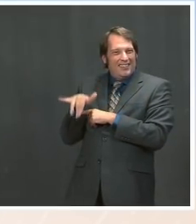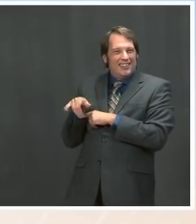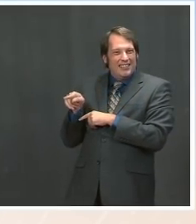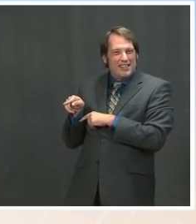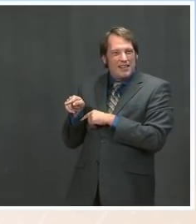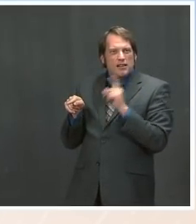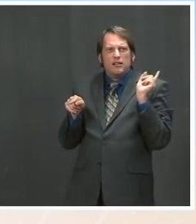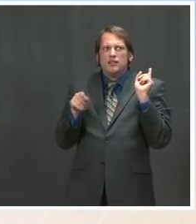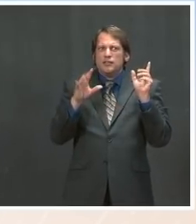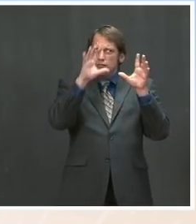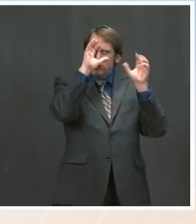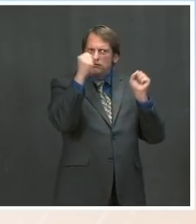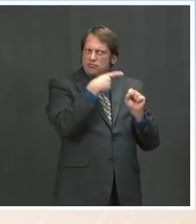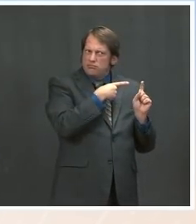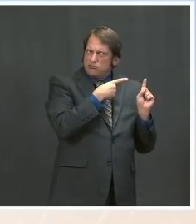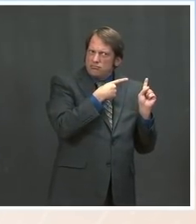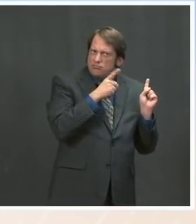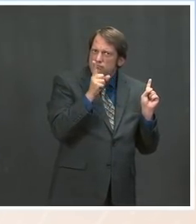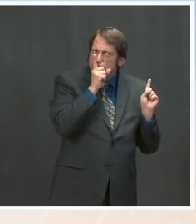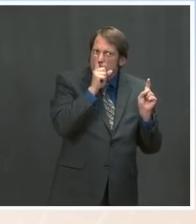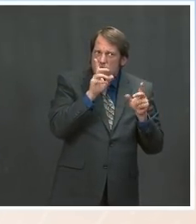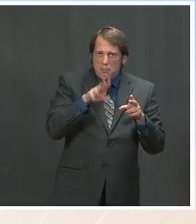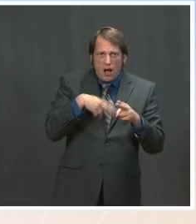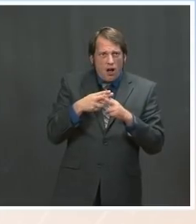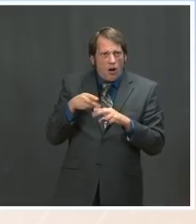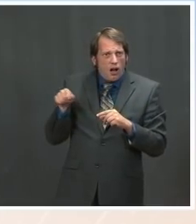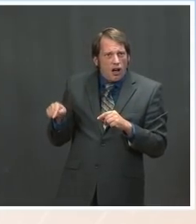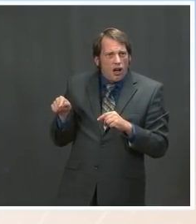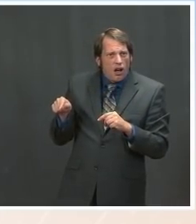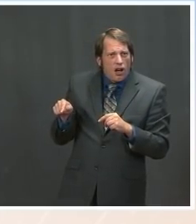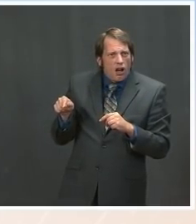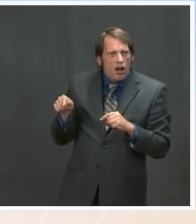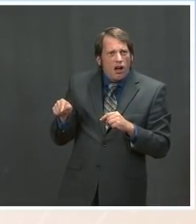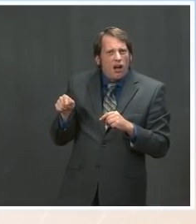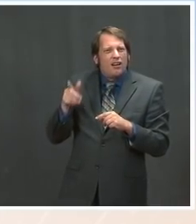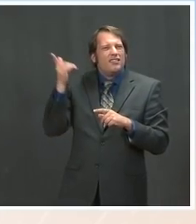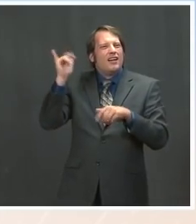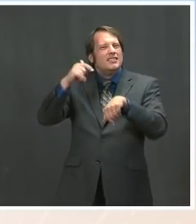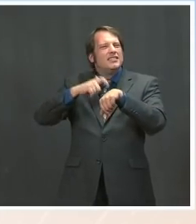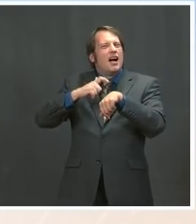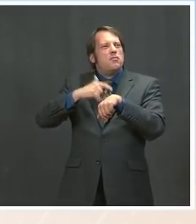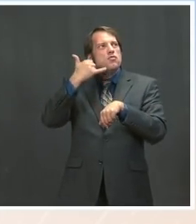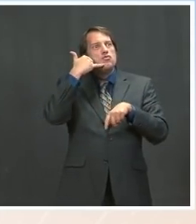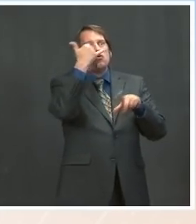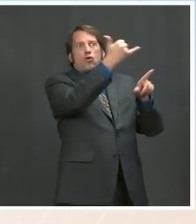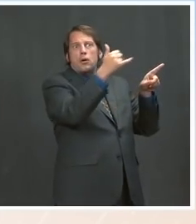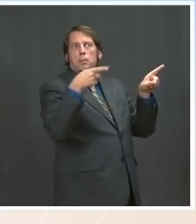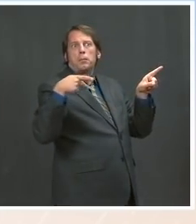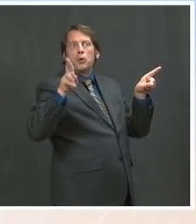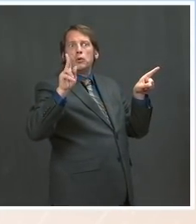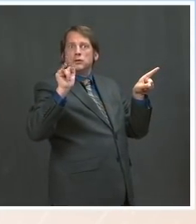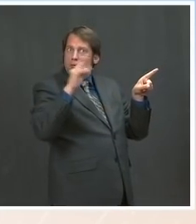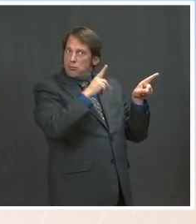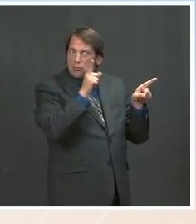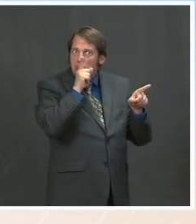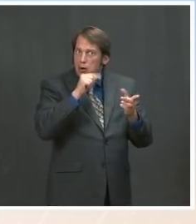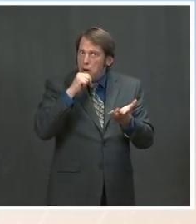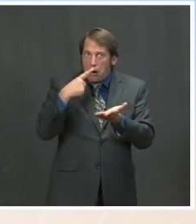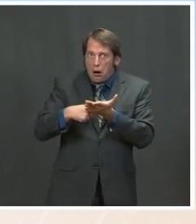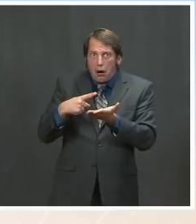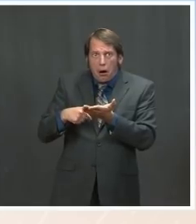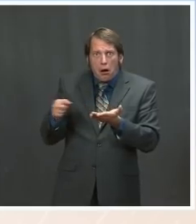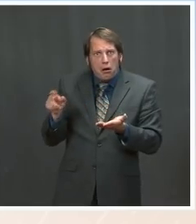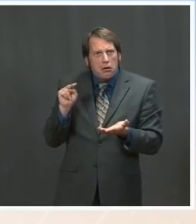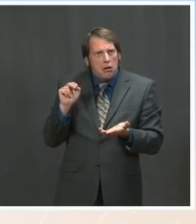why his name hasn't been in the readouts? Ms. Well, again, I reiterated that the President's first call with President Putin,